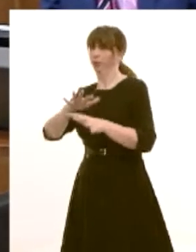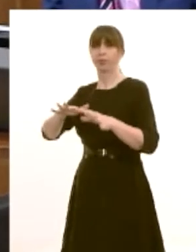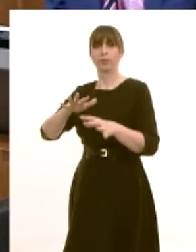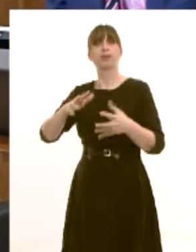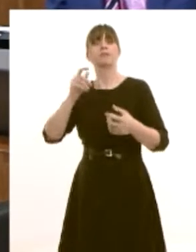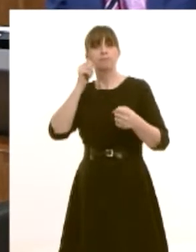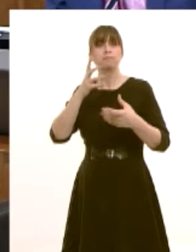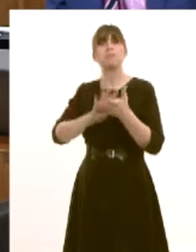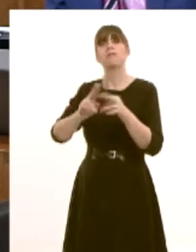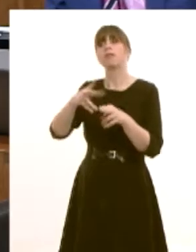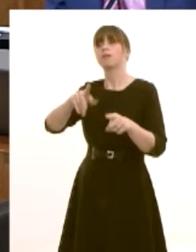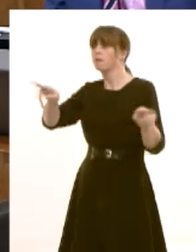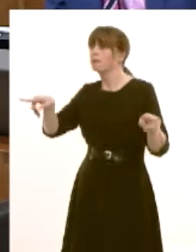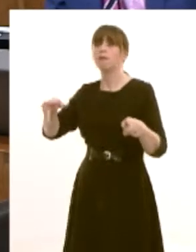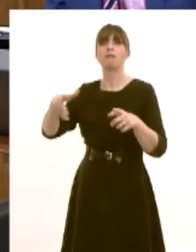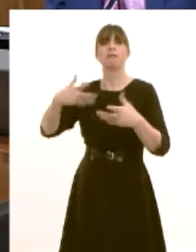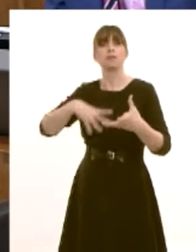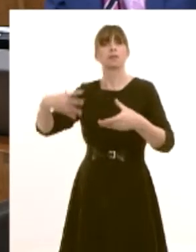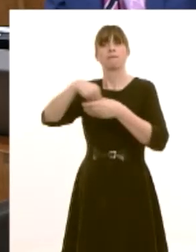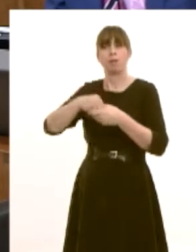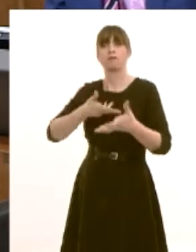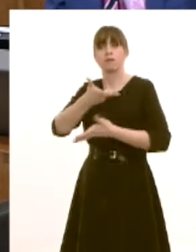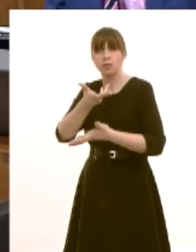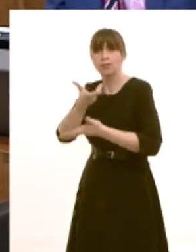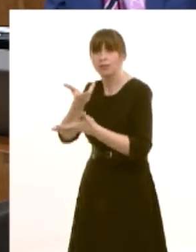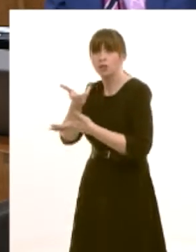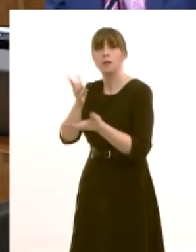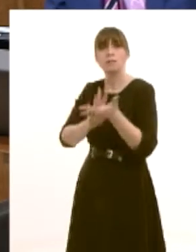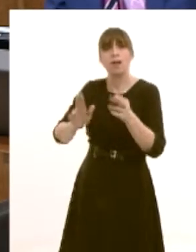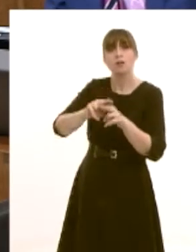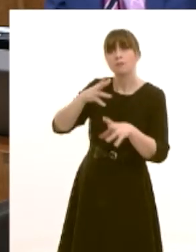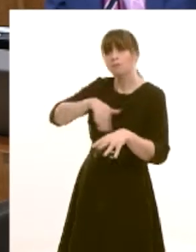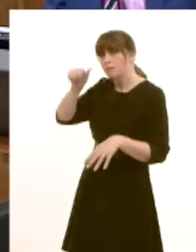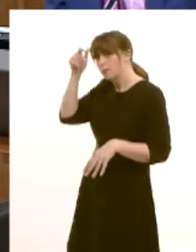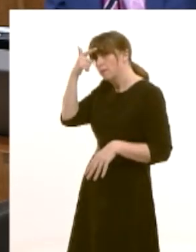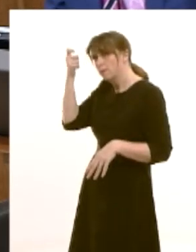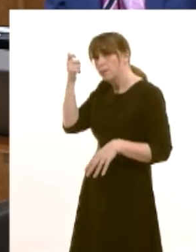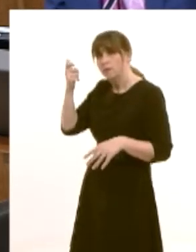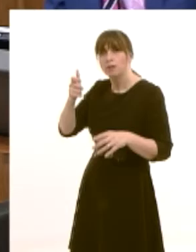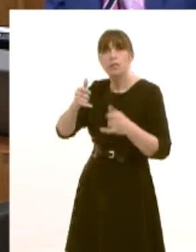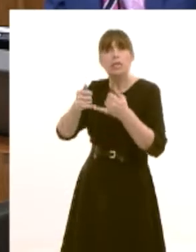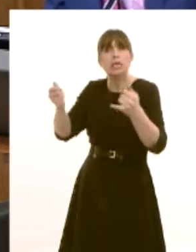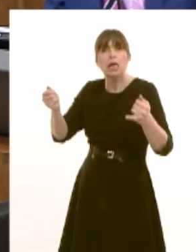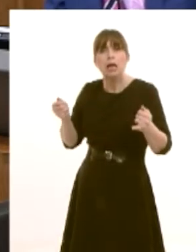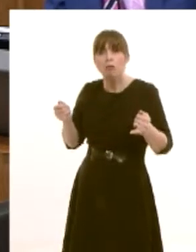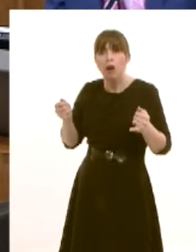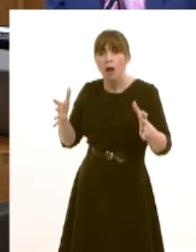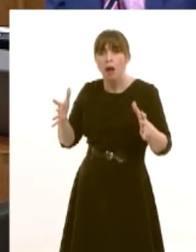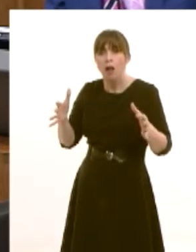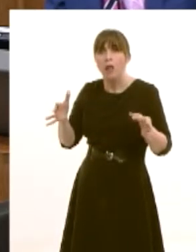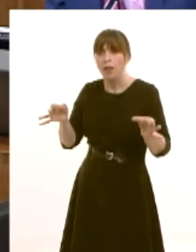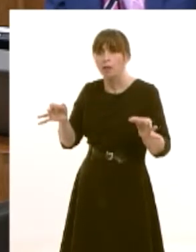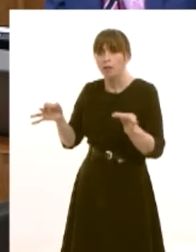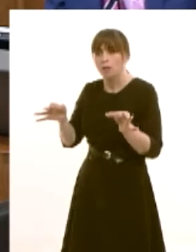consultation and it's hugely important that parents understand what the reasoning is when catchment areas are drawn up